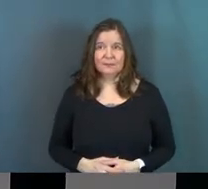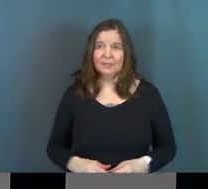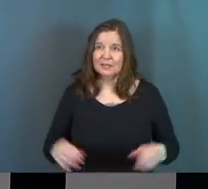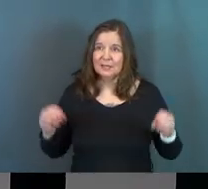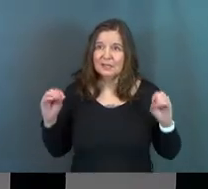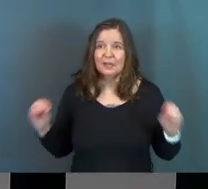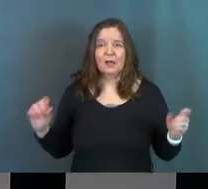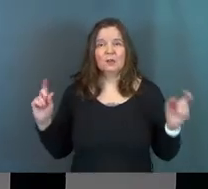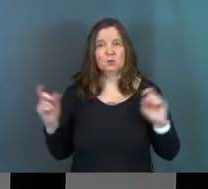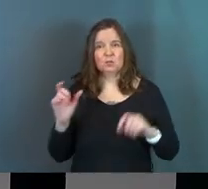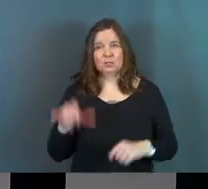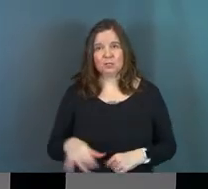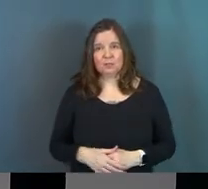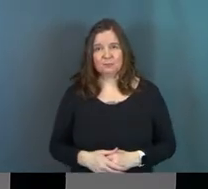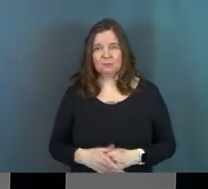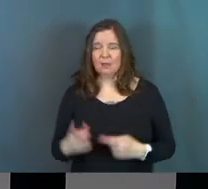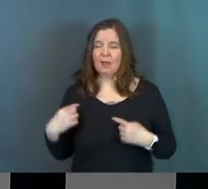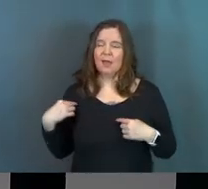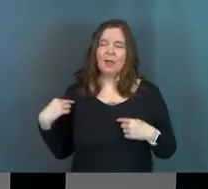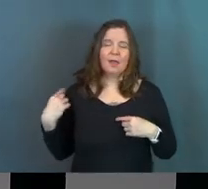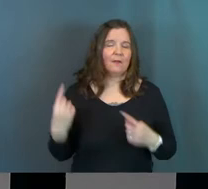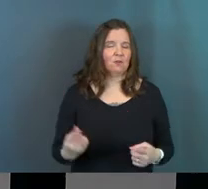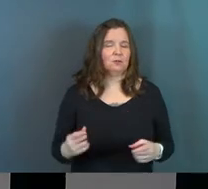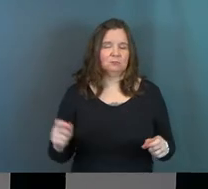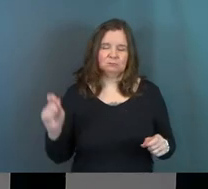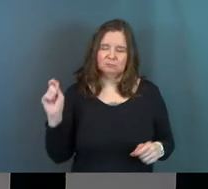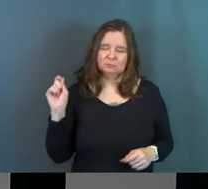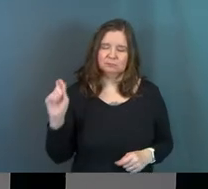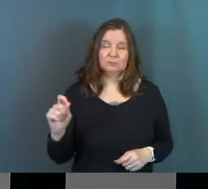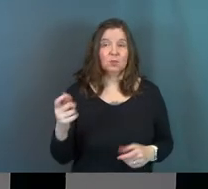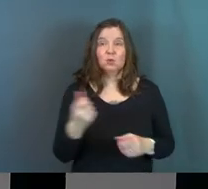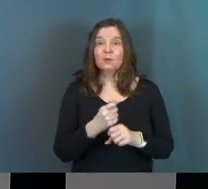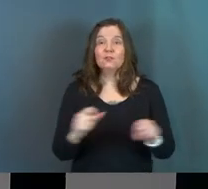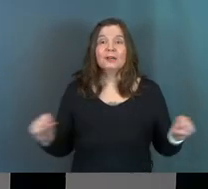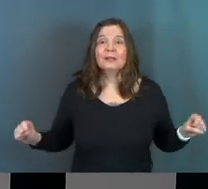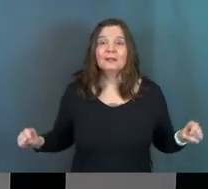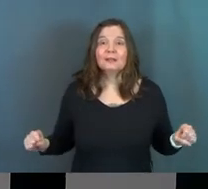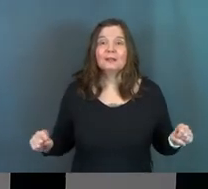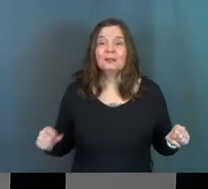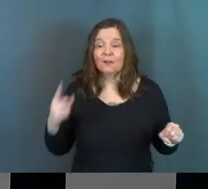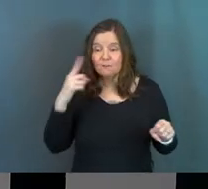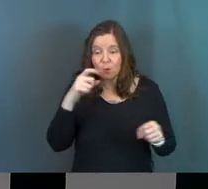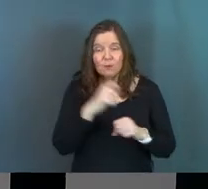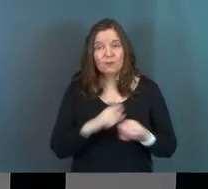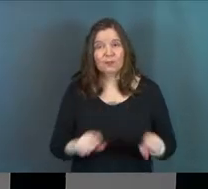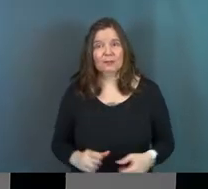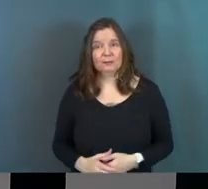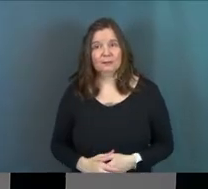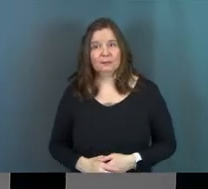Nothing will change that ever. You're free. You're for free.